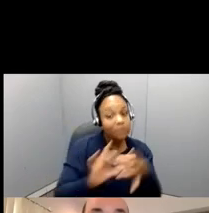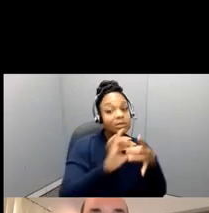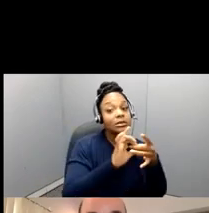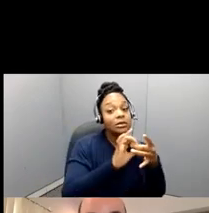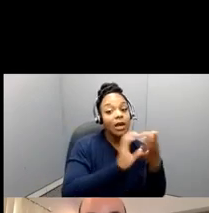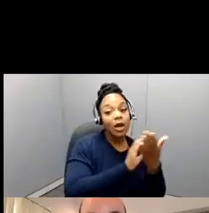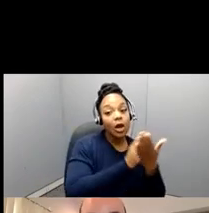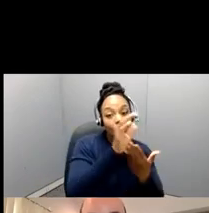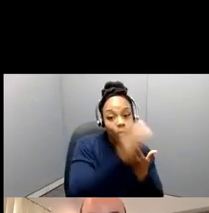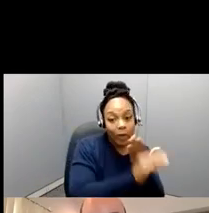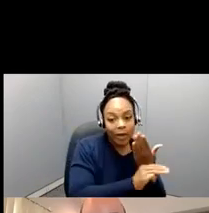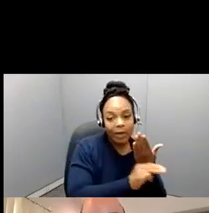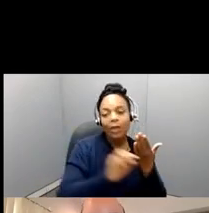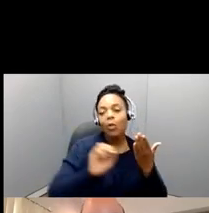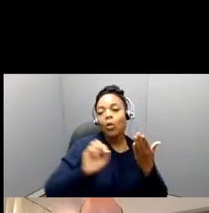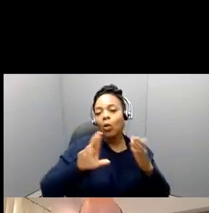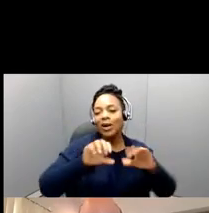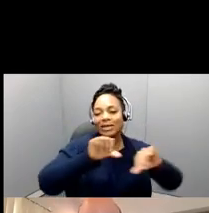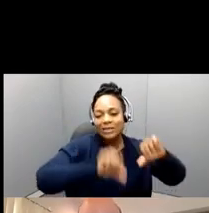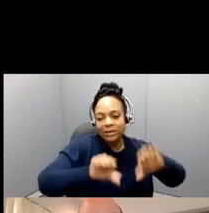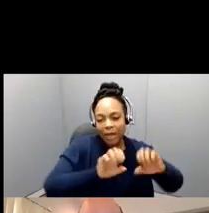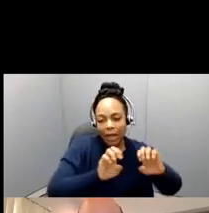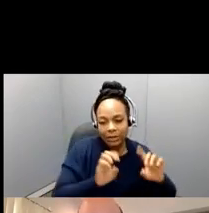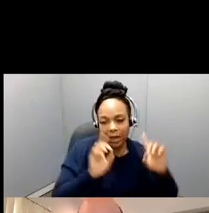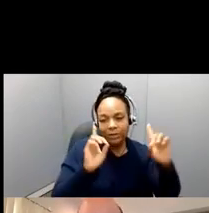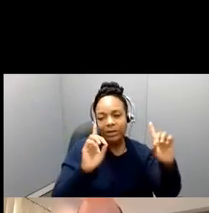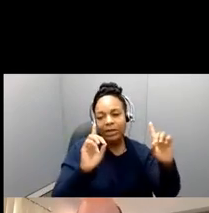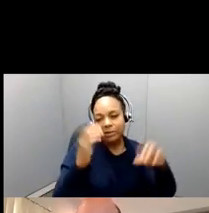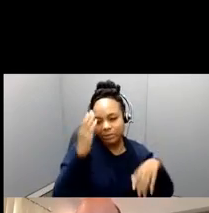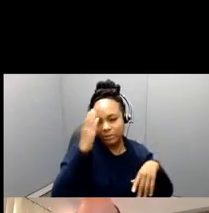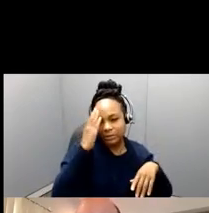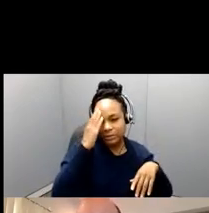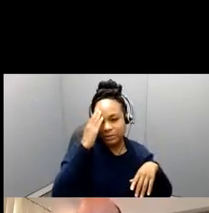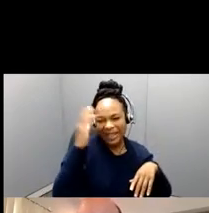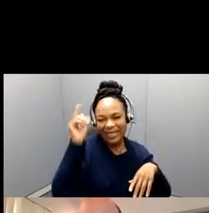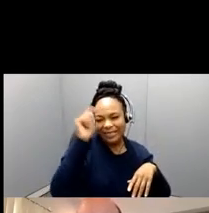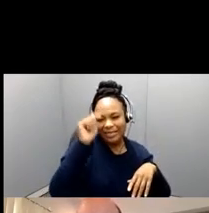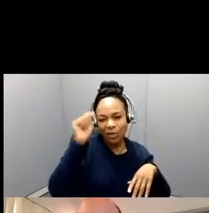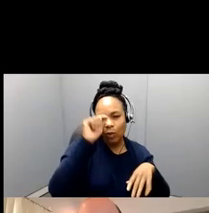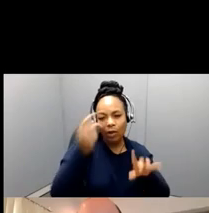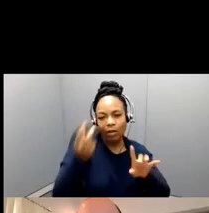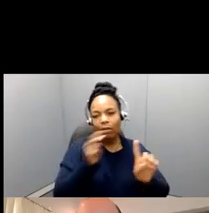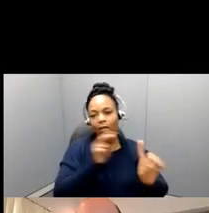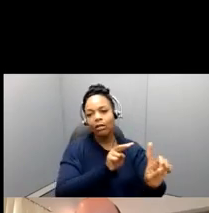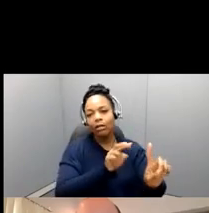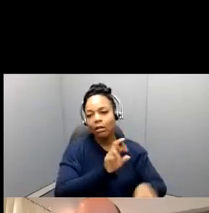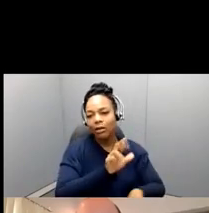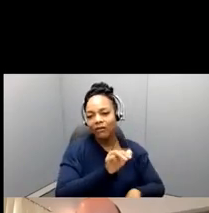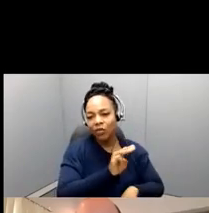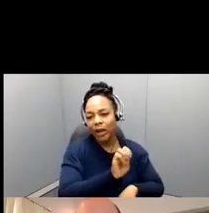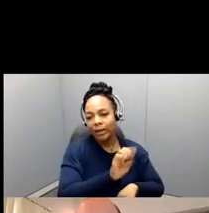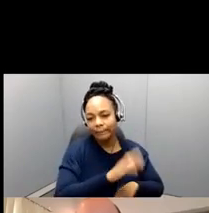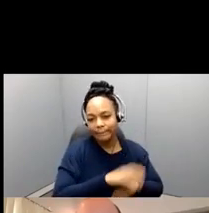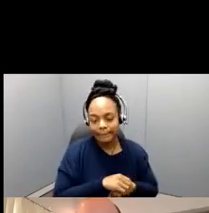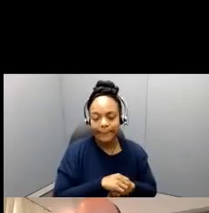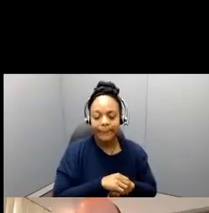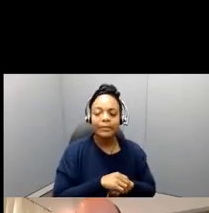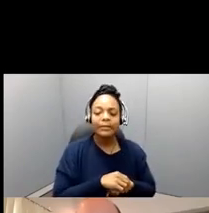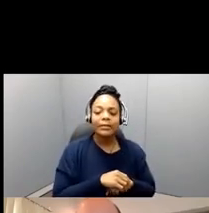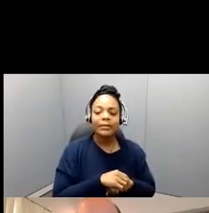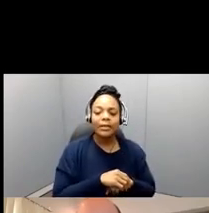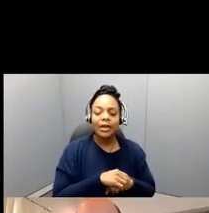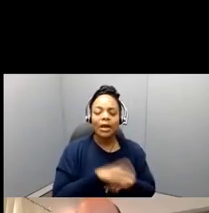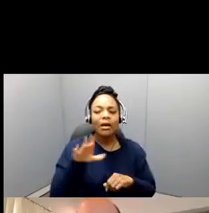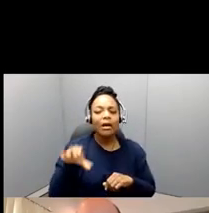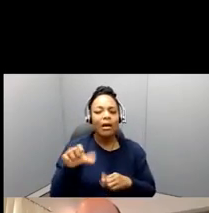science education, and that's in your theoretical frame. Um, one other thing that has to be very, you know, careful, think, is